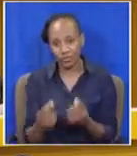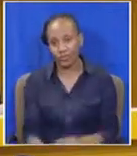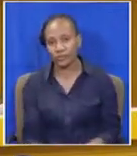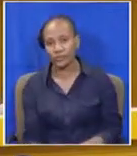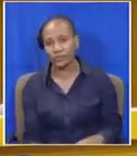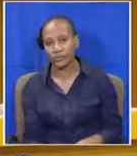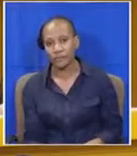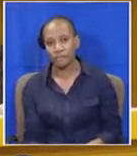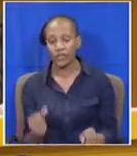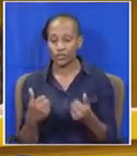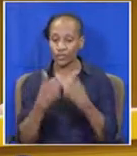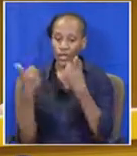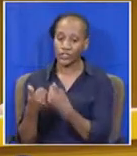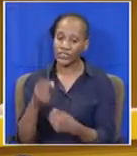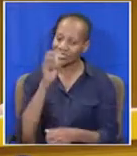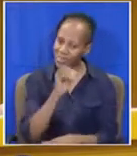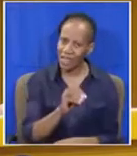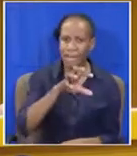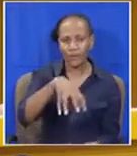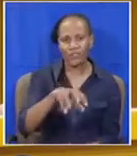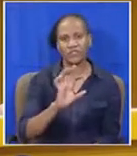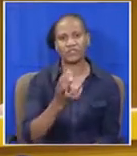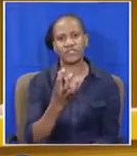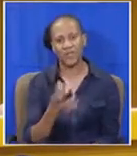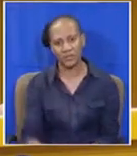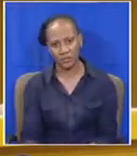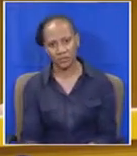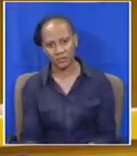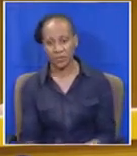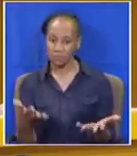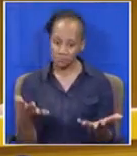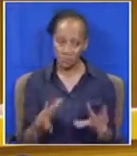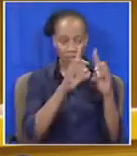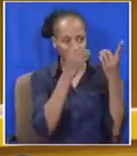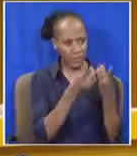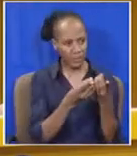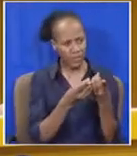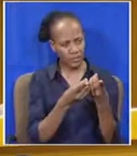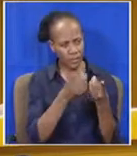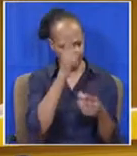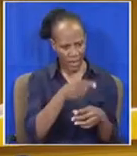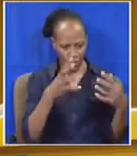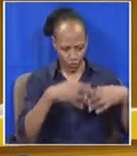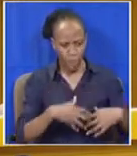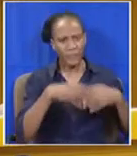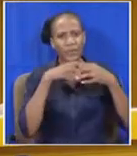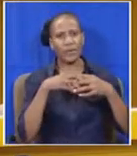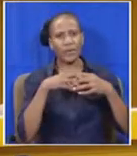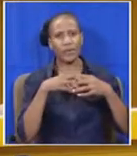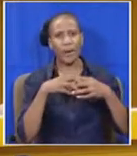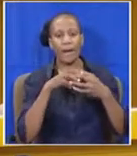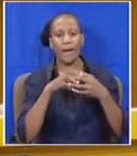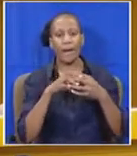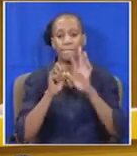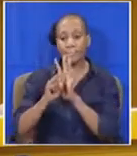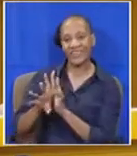through oversight visit in Free State require the department to develop a marketing and a branding strategy